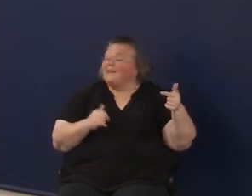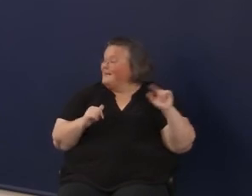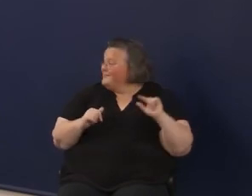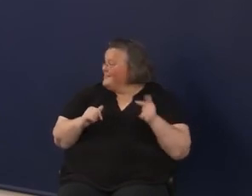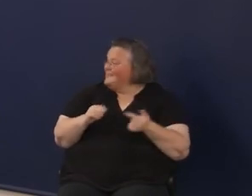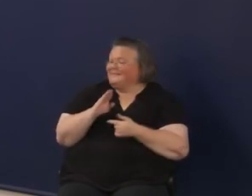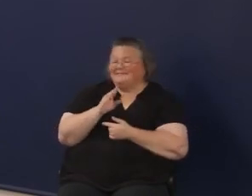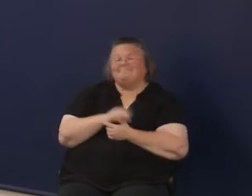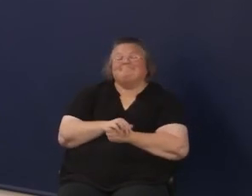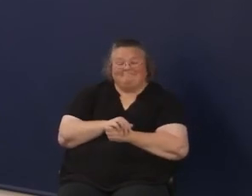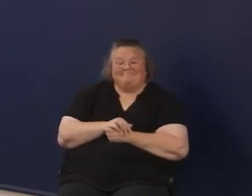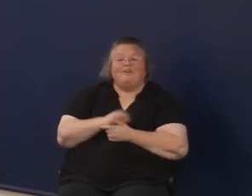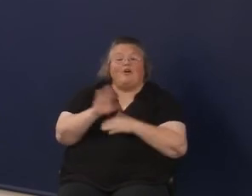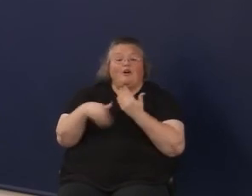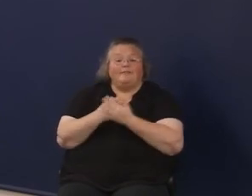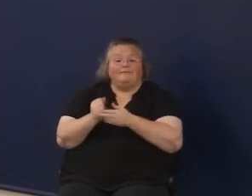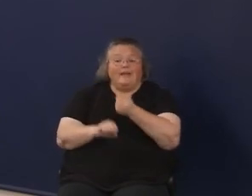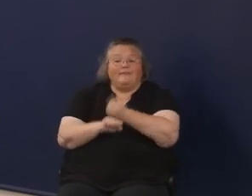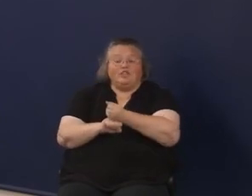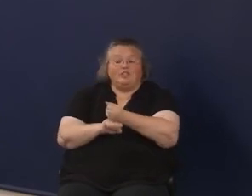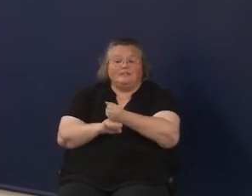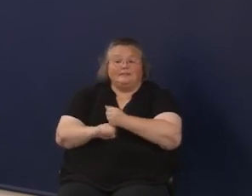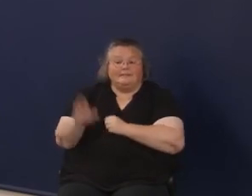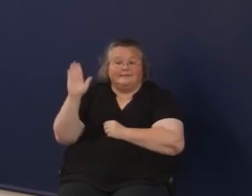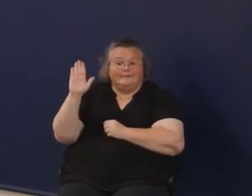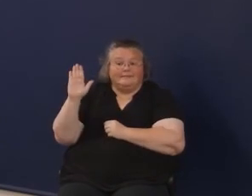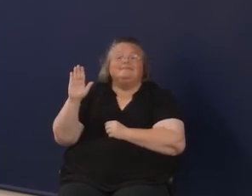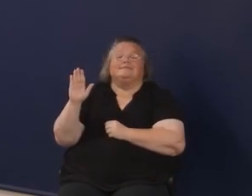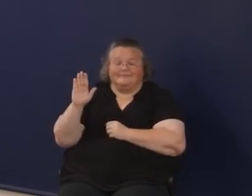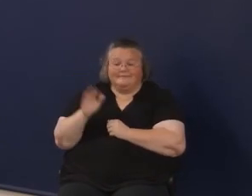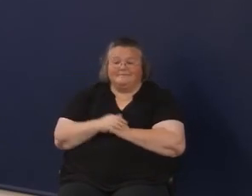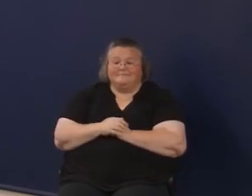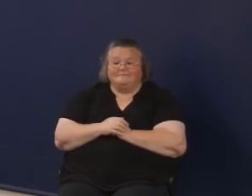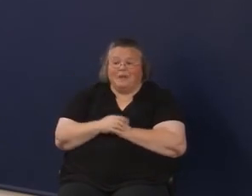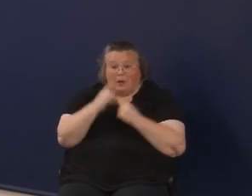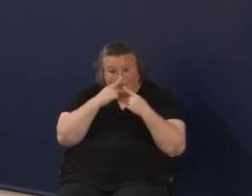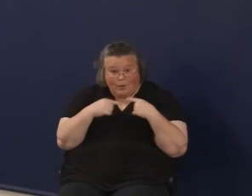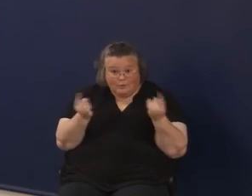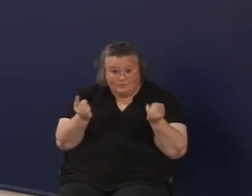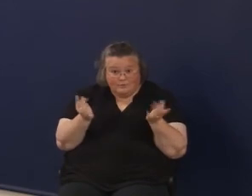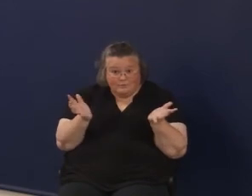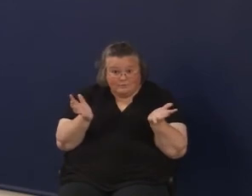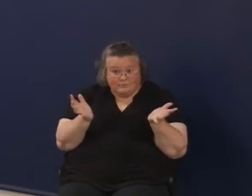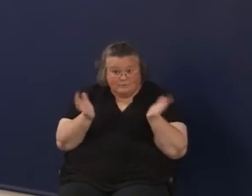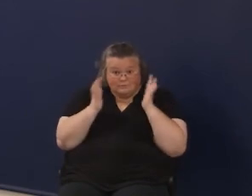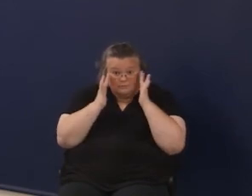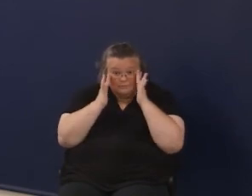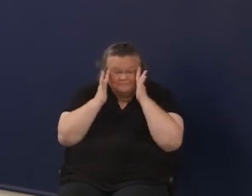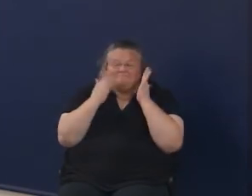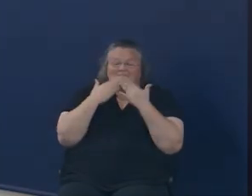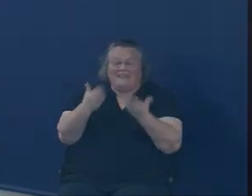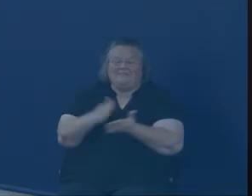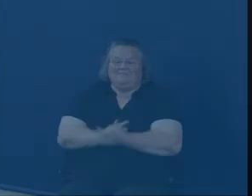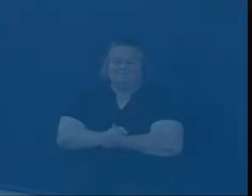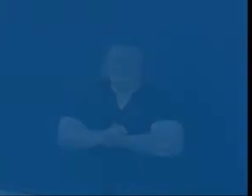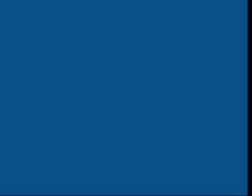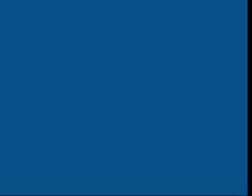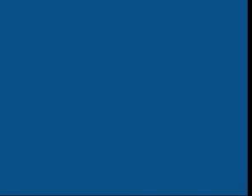second. All in favor? Aye. Opposed? Thank you.